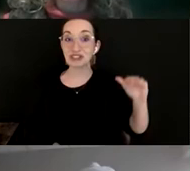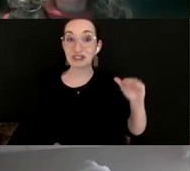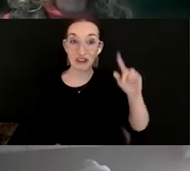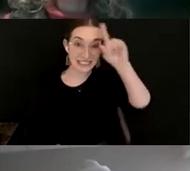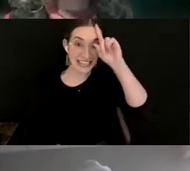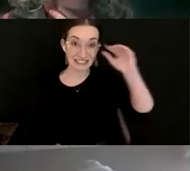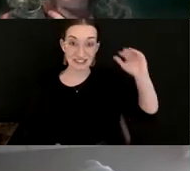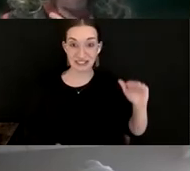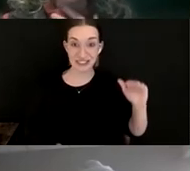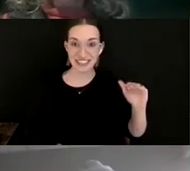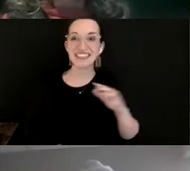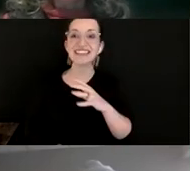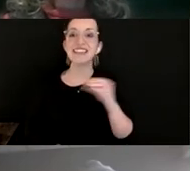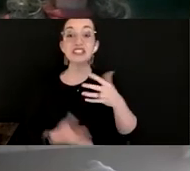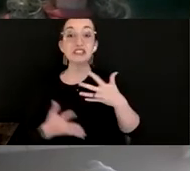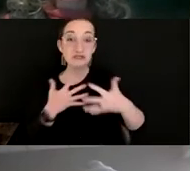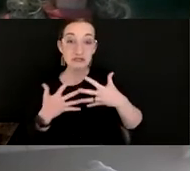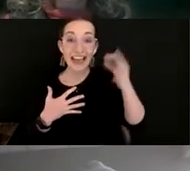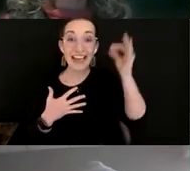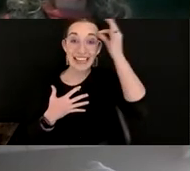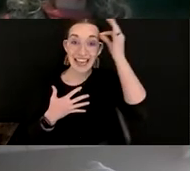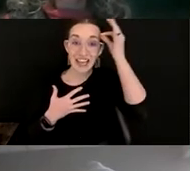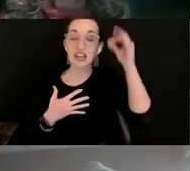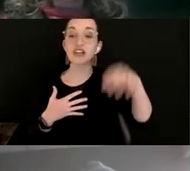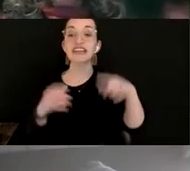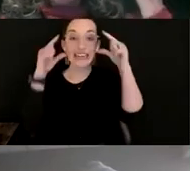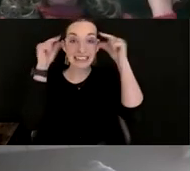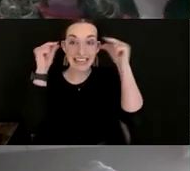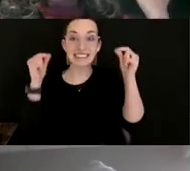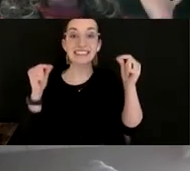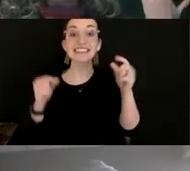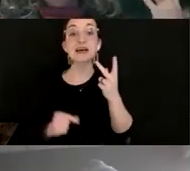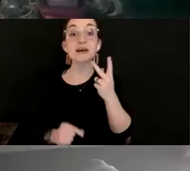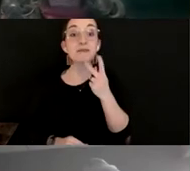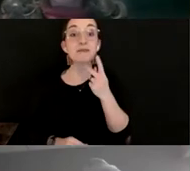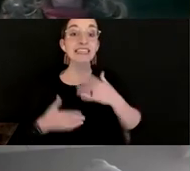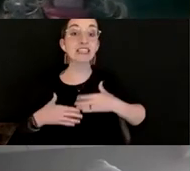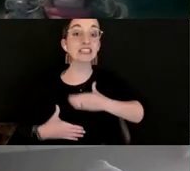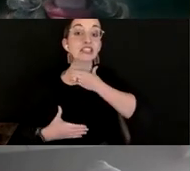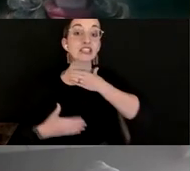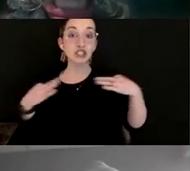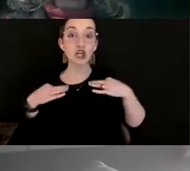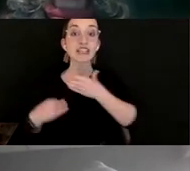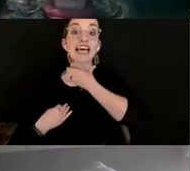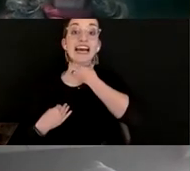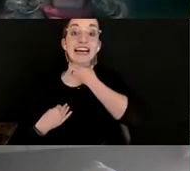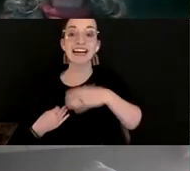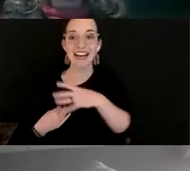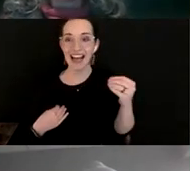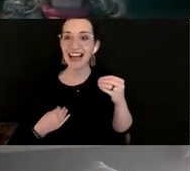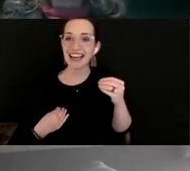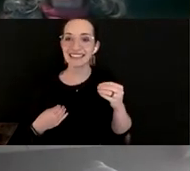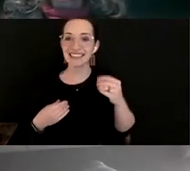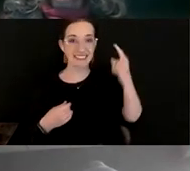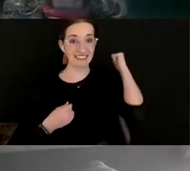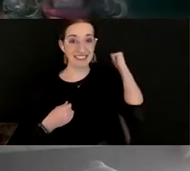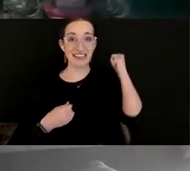wearing glasses. I'm wearing a pink turtleneck and a gray vest, and there's a blurry background behind me because it's kind of a